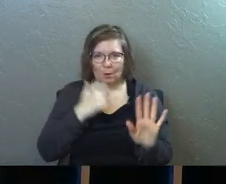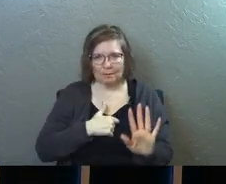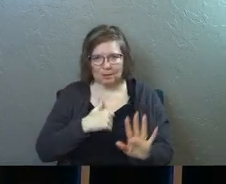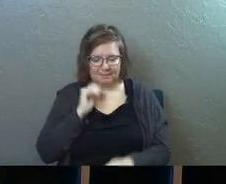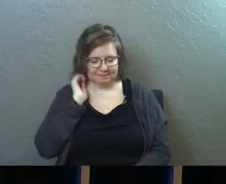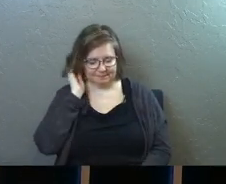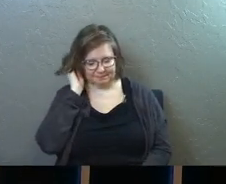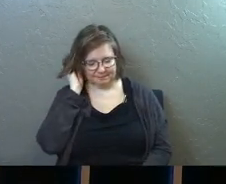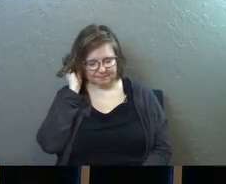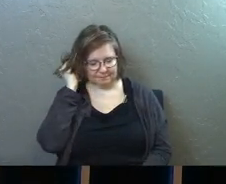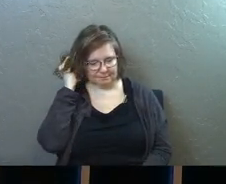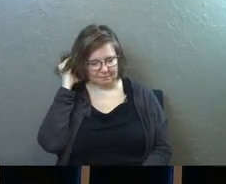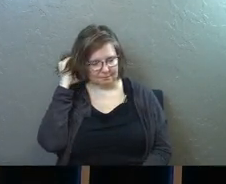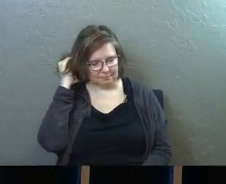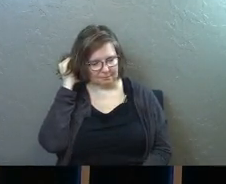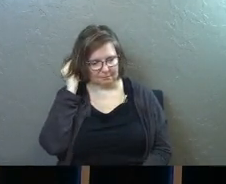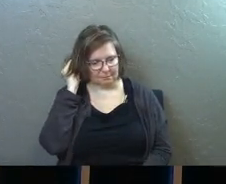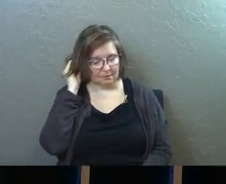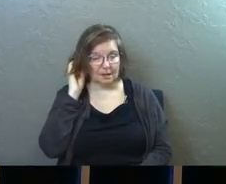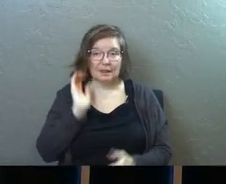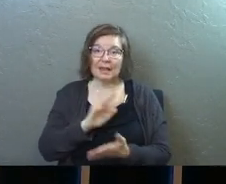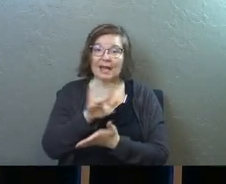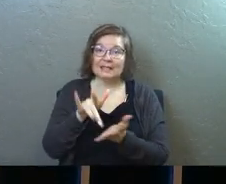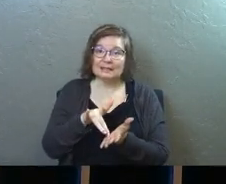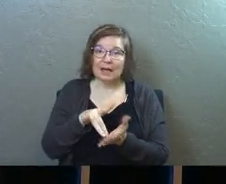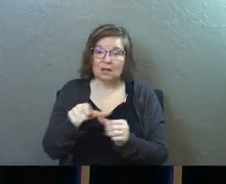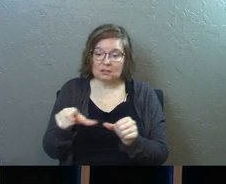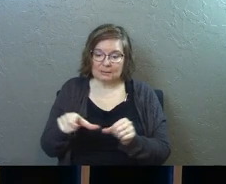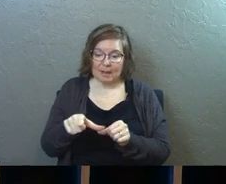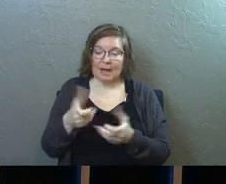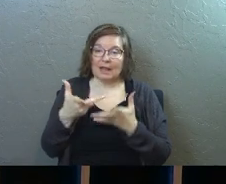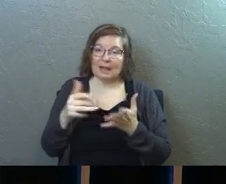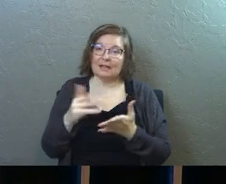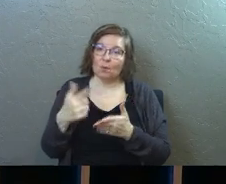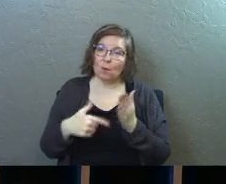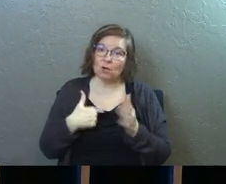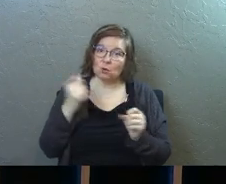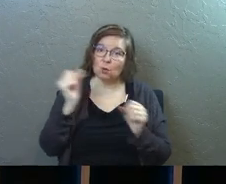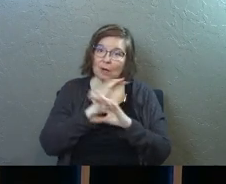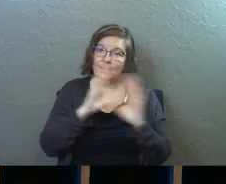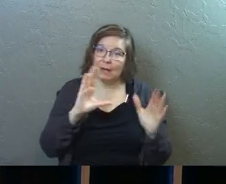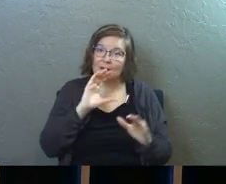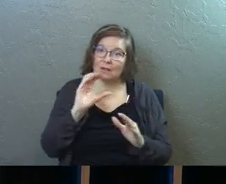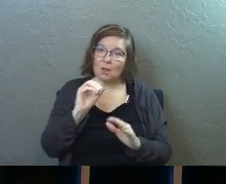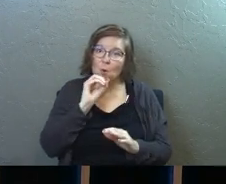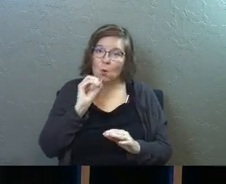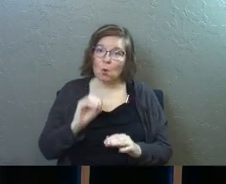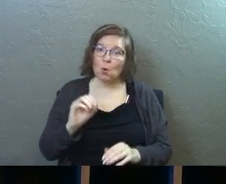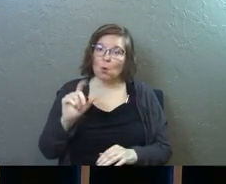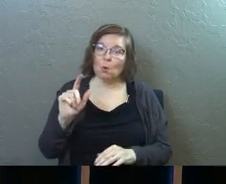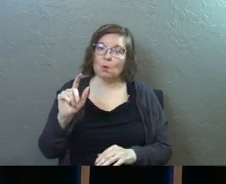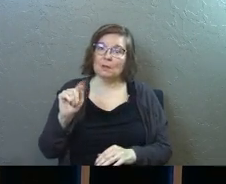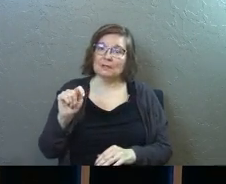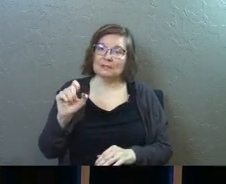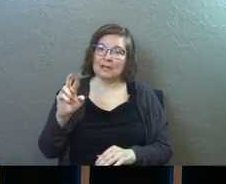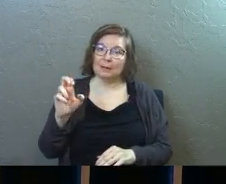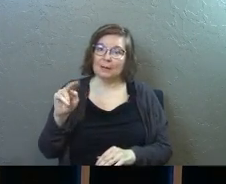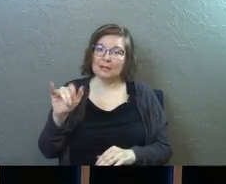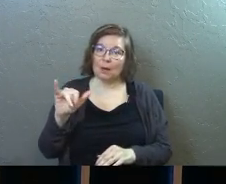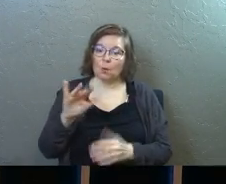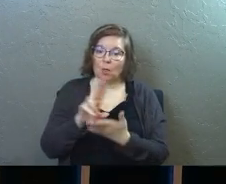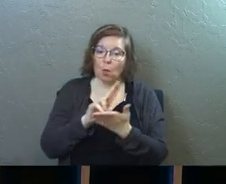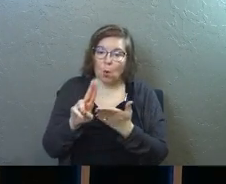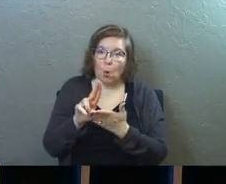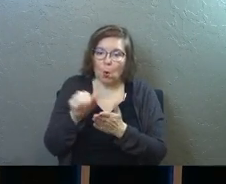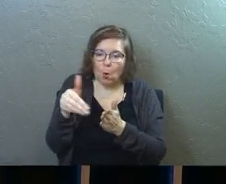boring, I'm sorry. But that center spot there, that's a lot of that is kind of what you imagine in the old tabernacle with like the Holy of